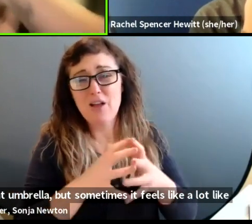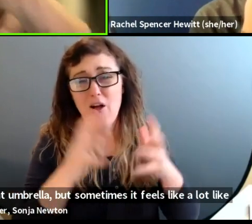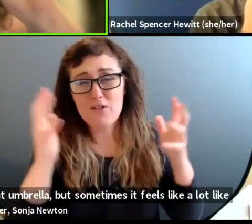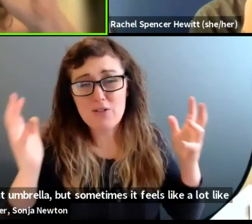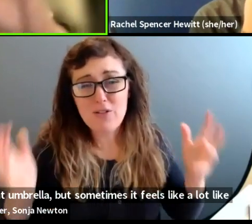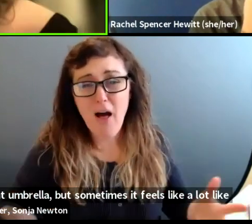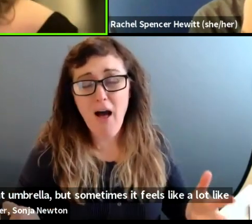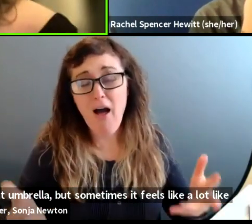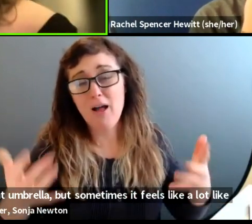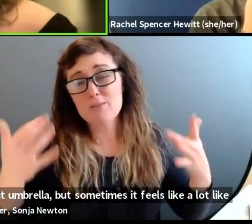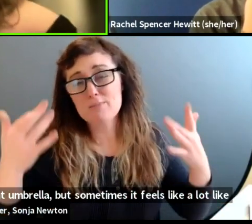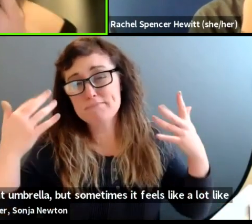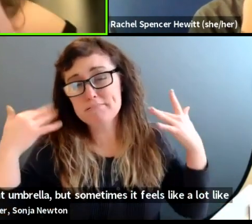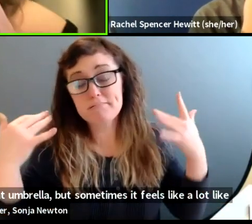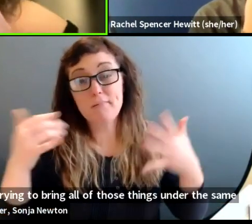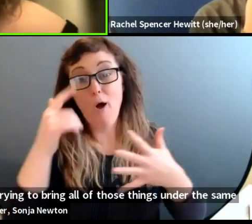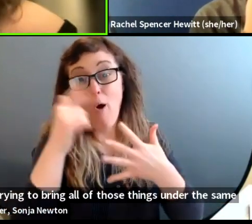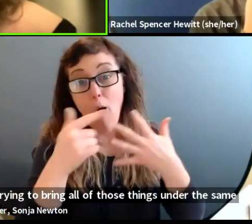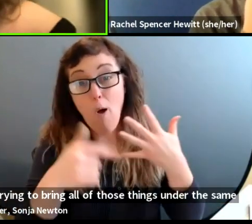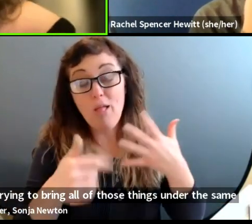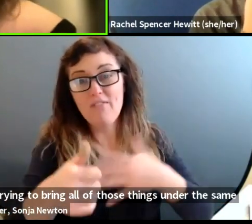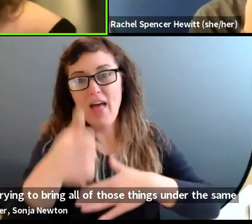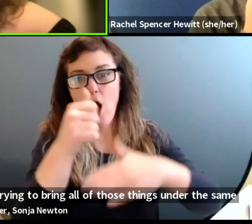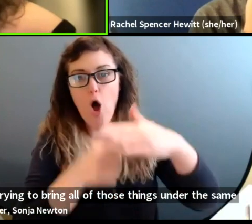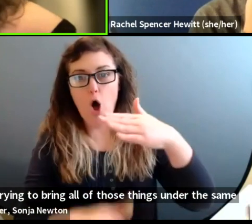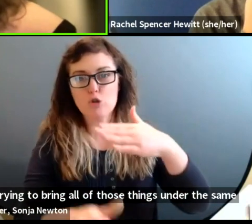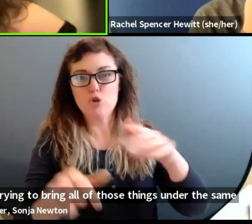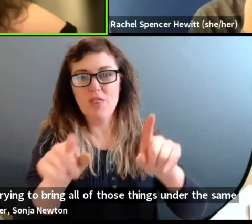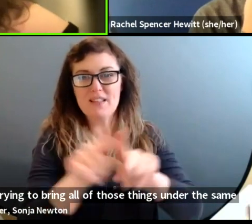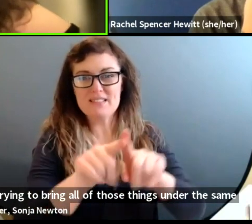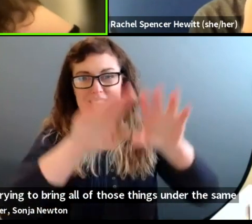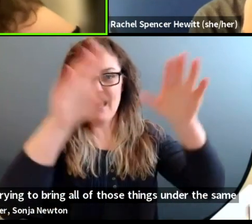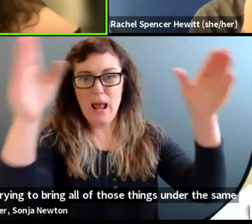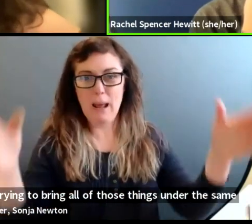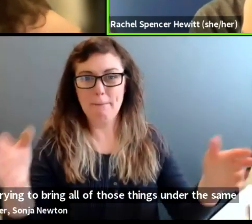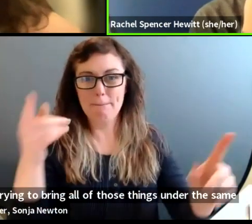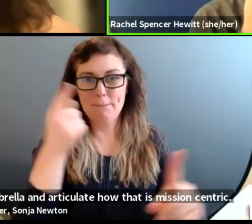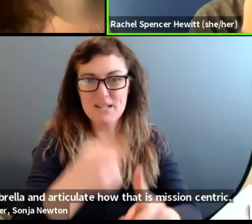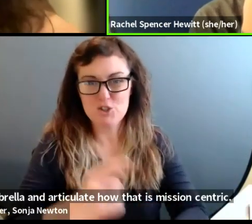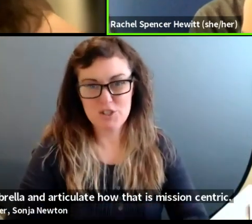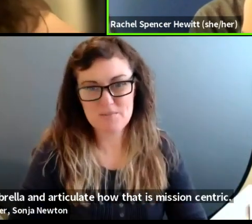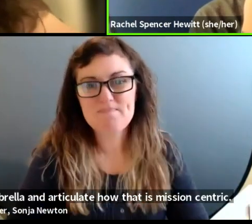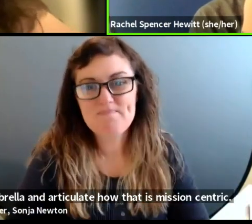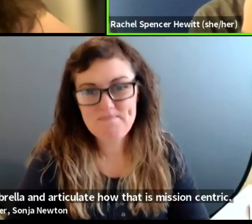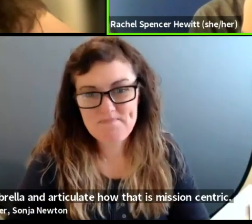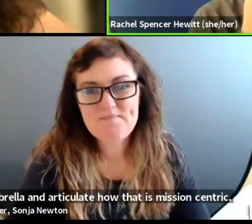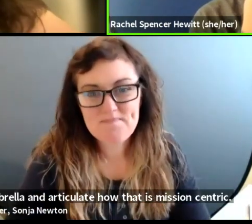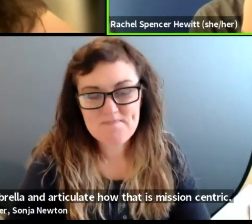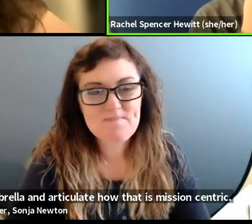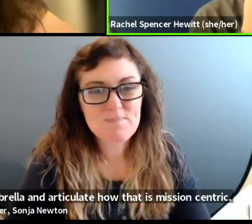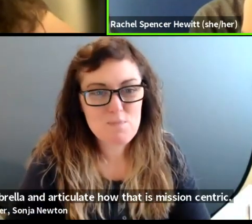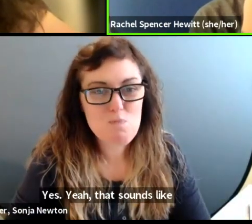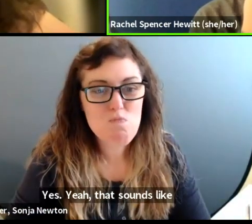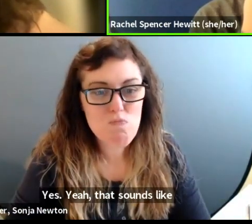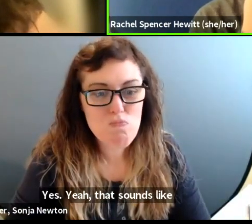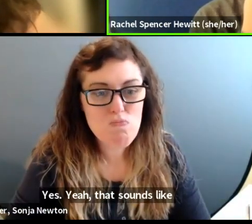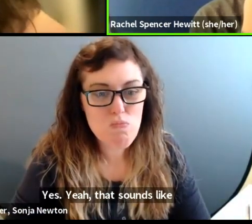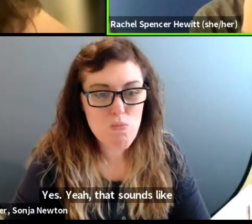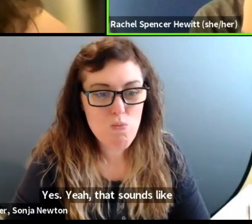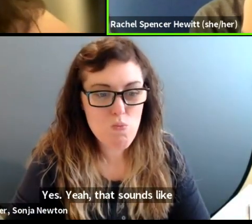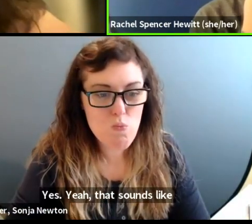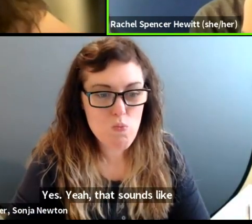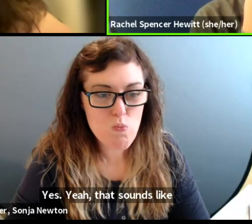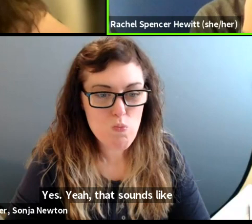the same umbrella and articulate how that is mission centric. Yes. Yeah. And that sounds like it, um,